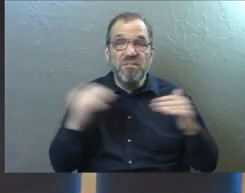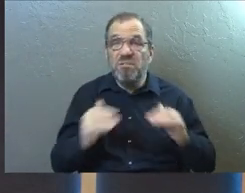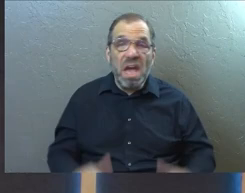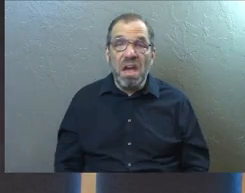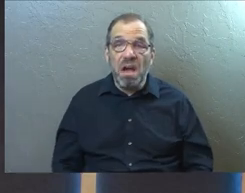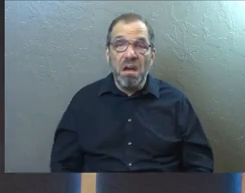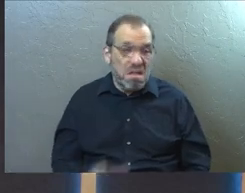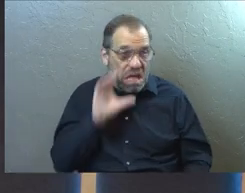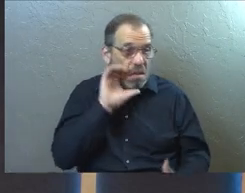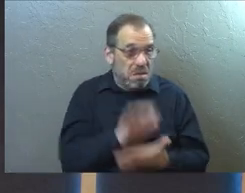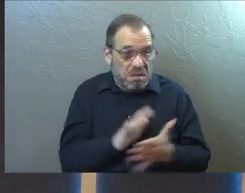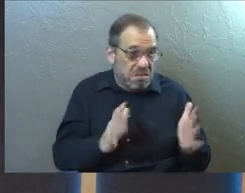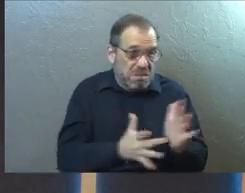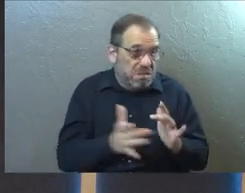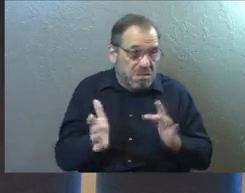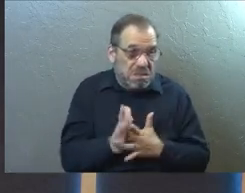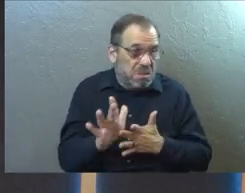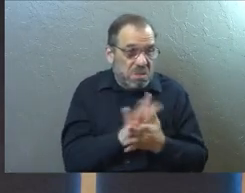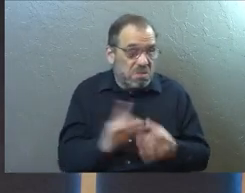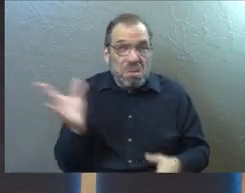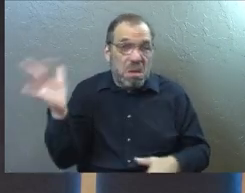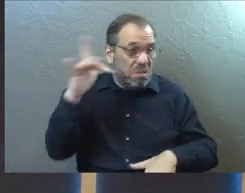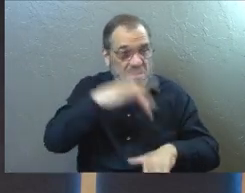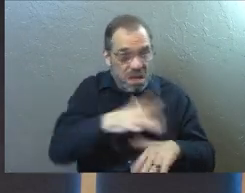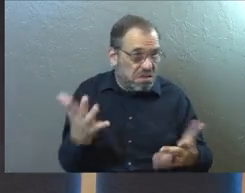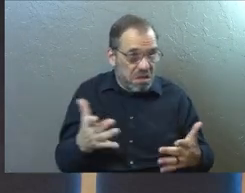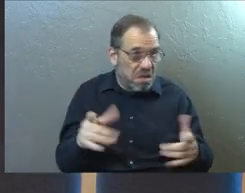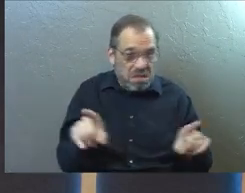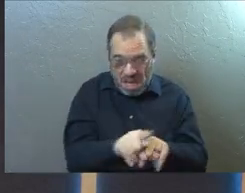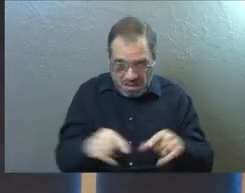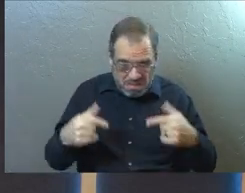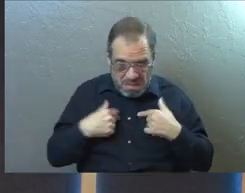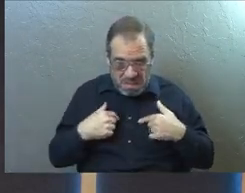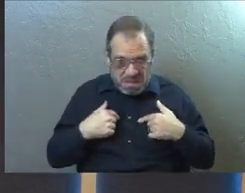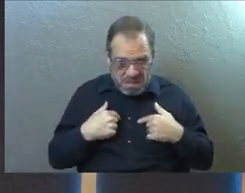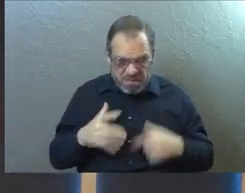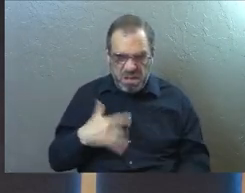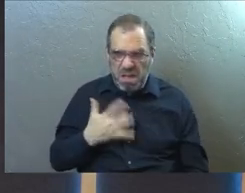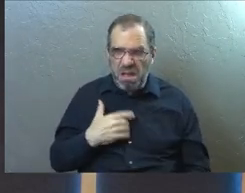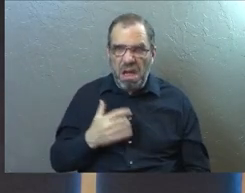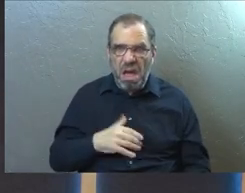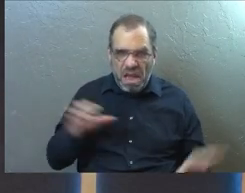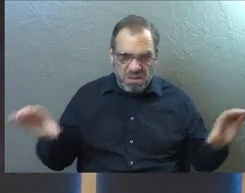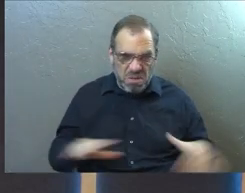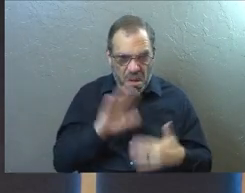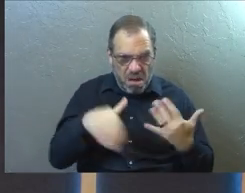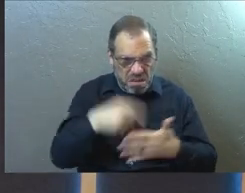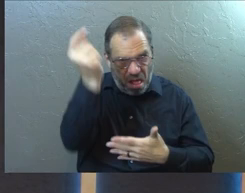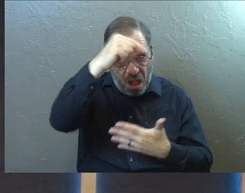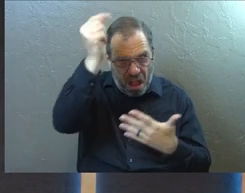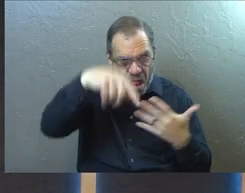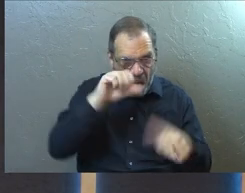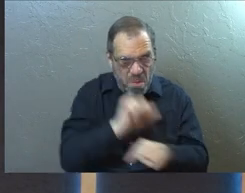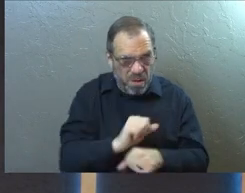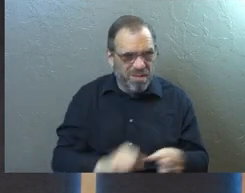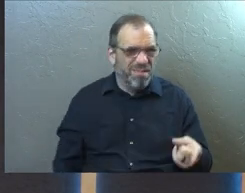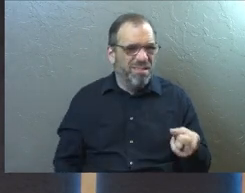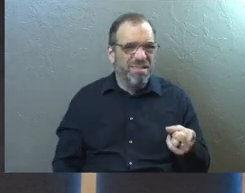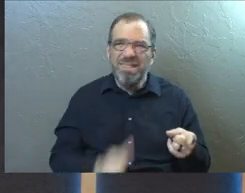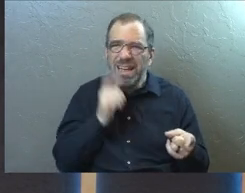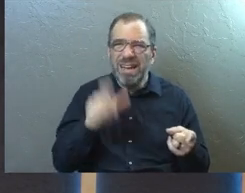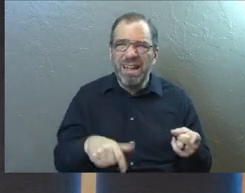They can just believe in Jesus and the Holy Spirit comes to them just like it did to us. But it feels like we had to do all this other stuff and they